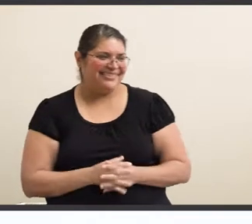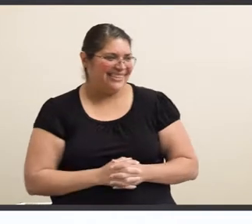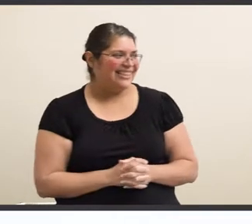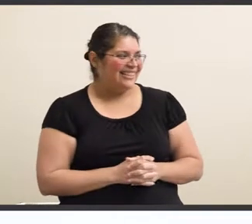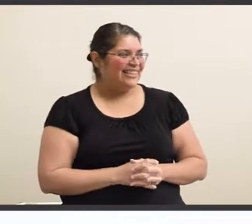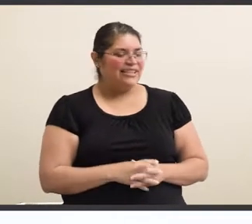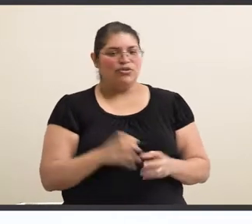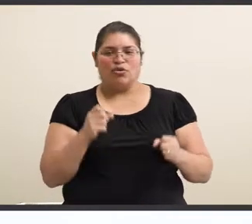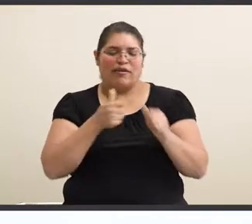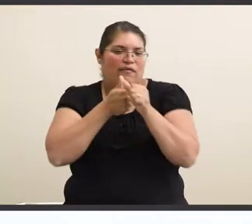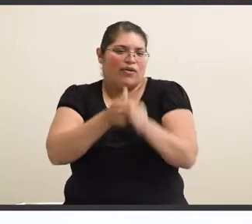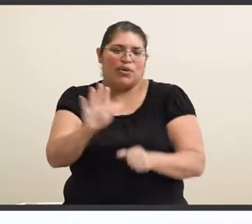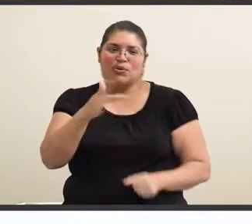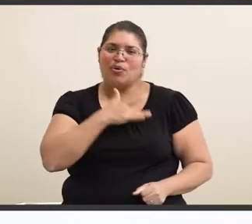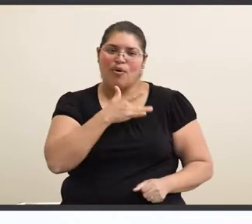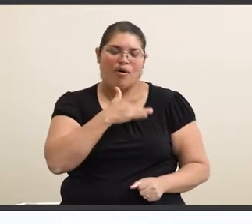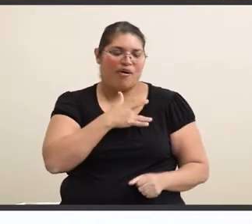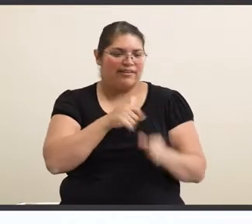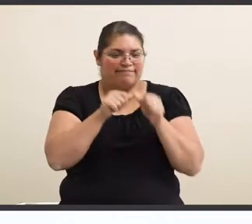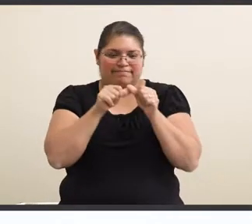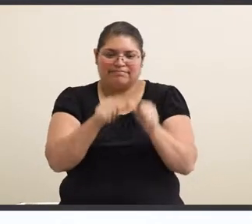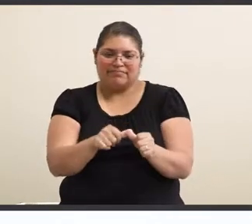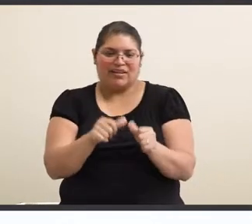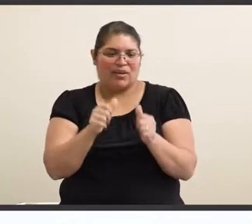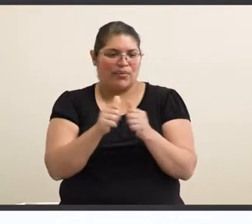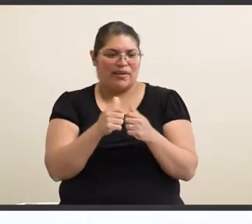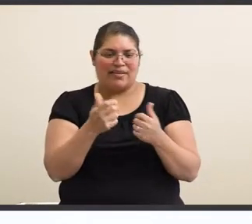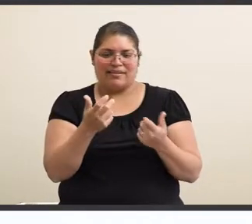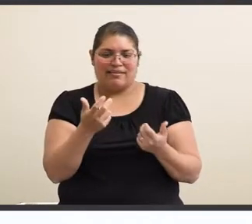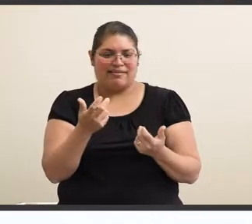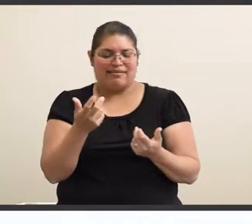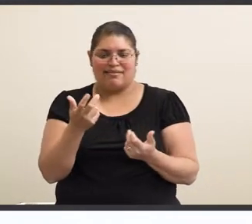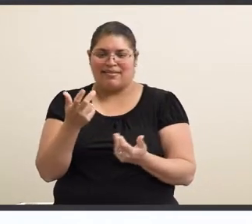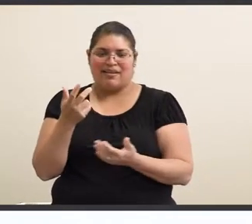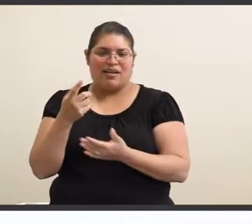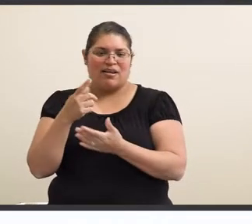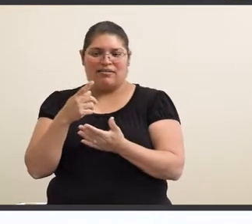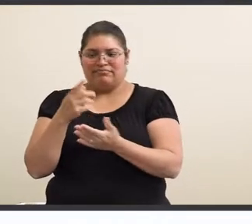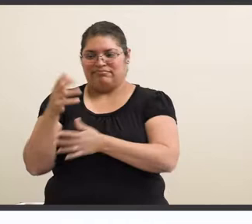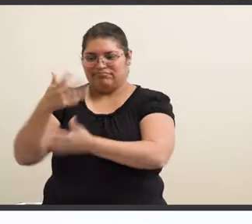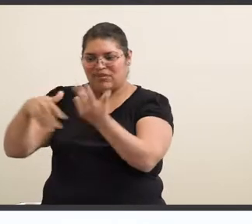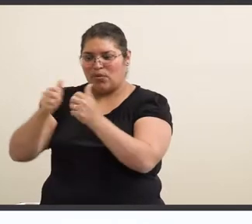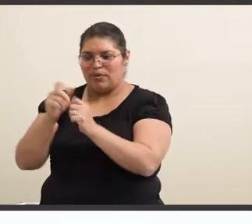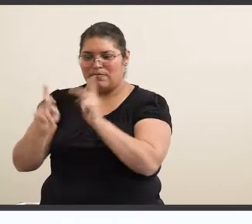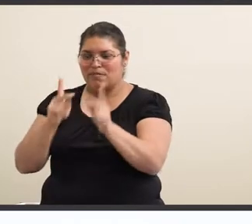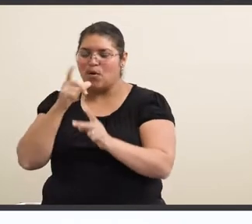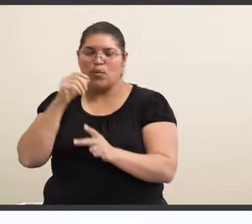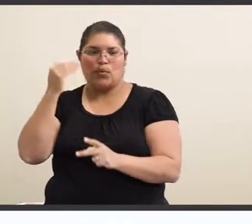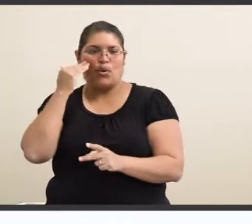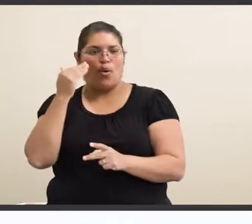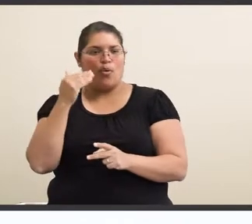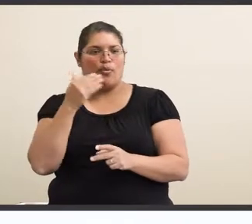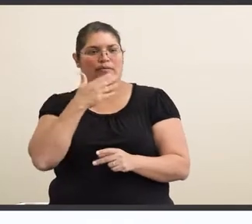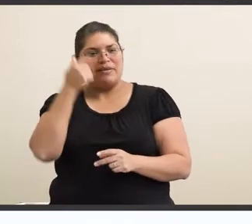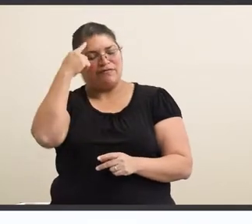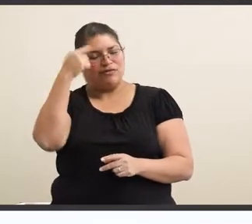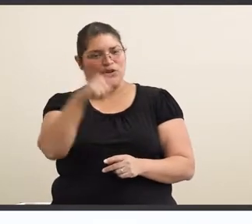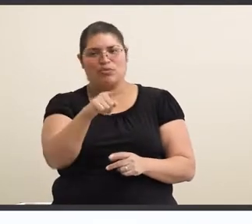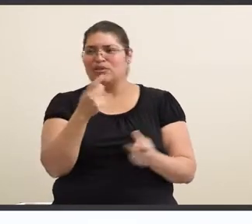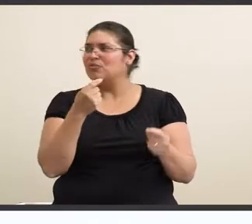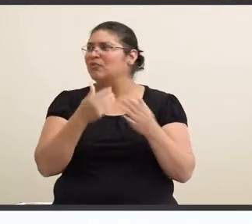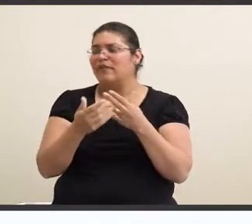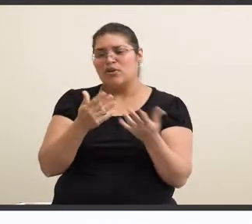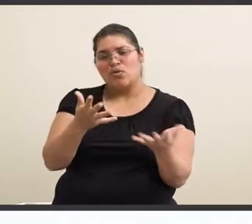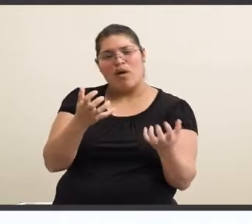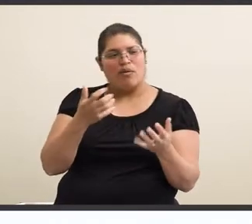So just follow your heart and stick with people who want what's best for you. And you know, just do whatever you want to